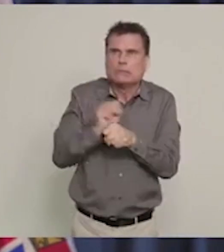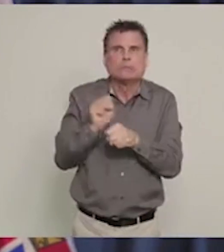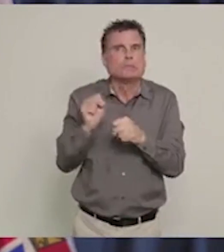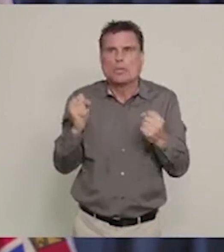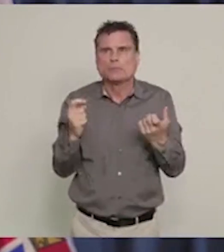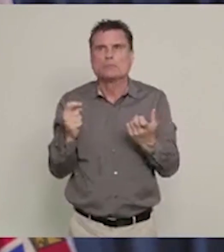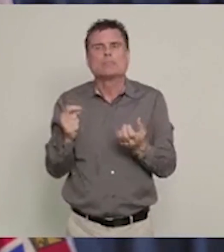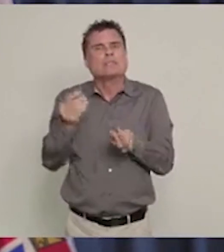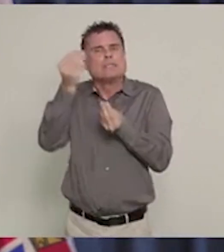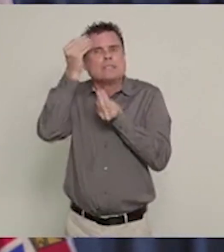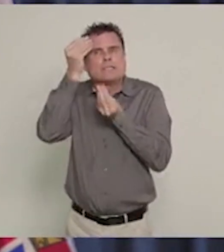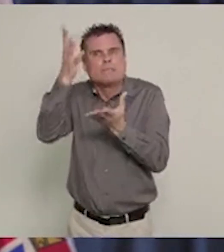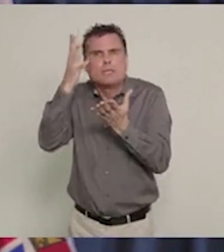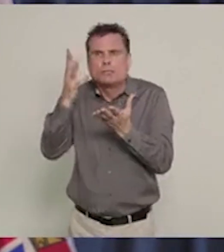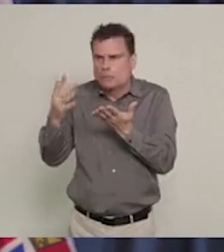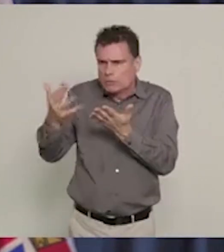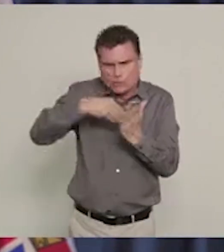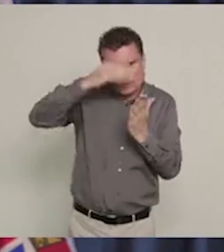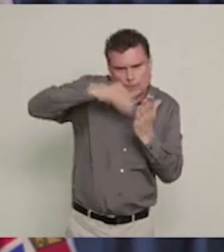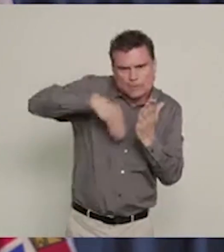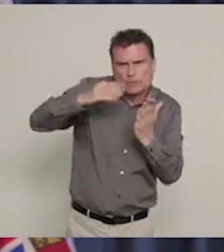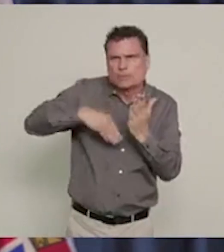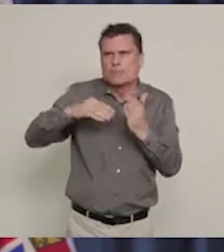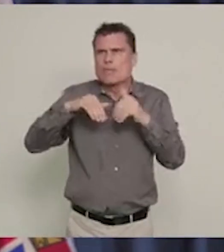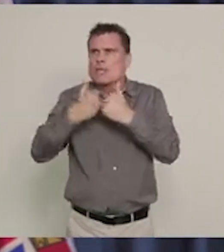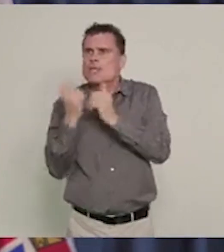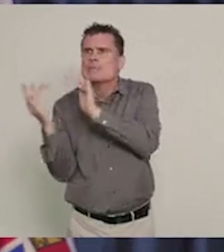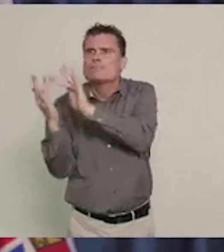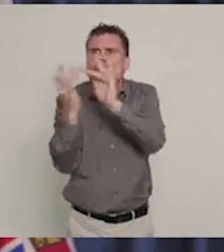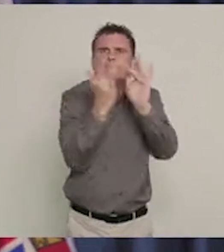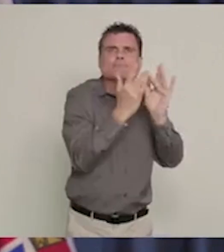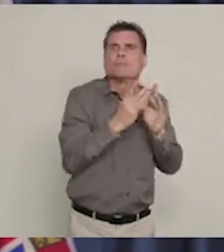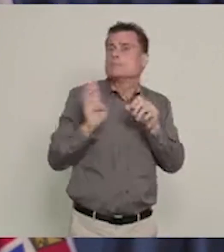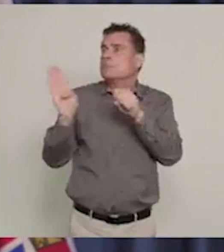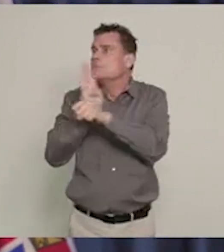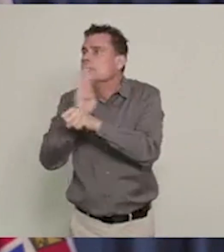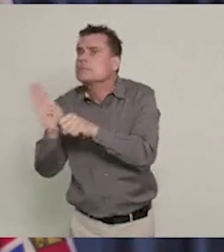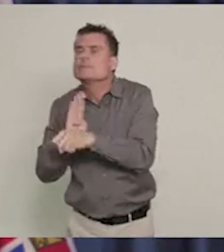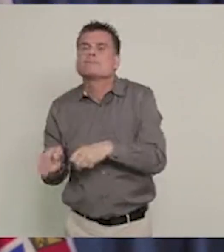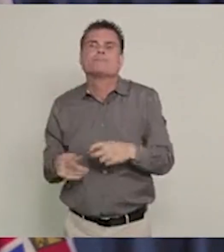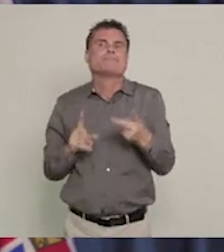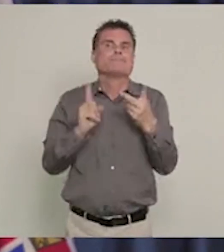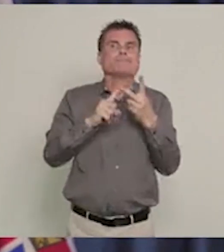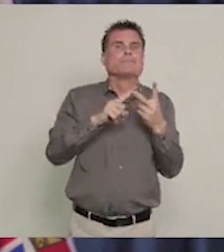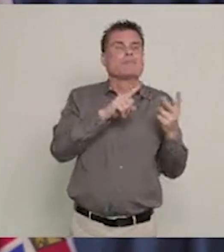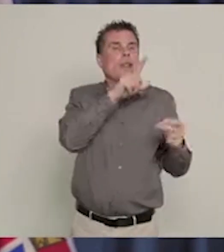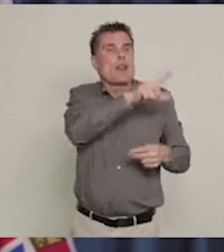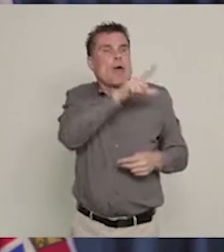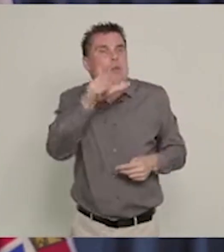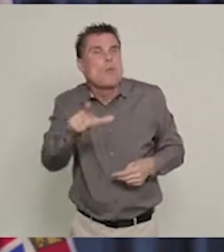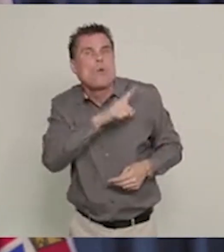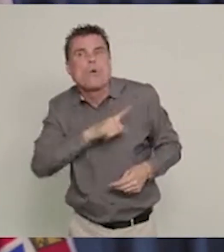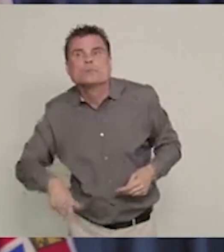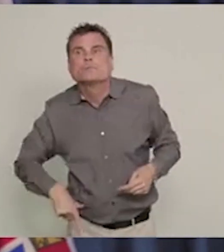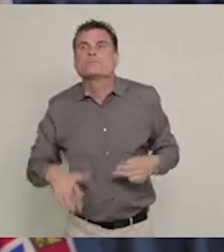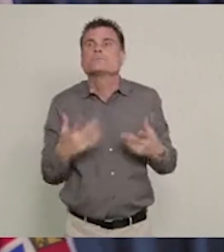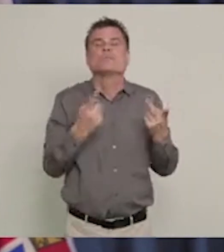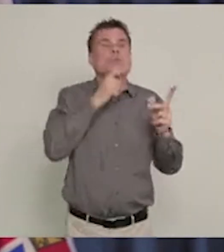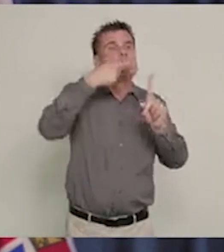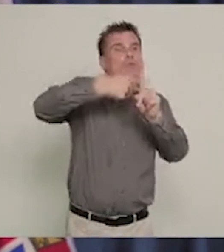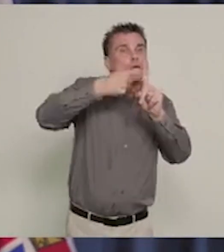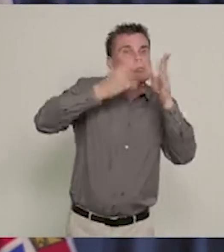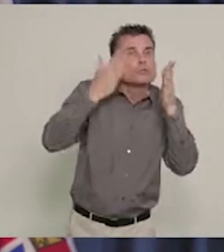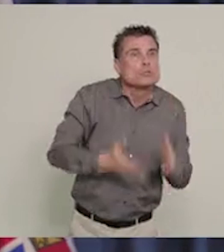those who are concerned about their rent and concerned about their mortgage. this carries right across the board. The Minister of Tourism and Culture, working with